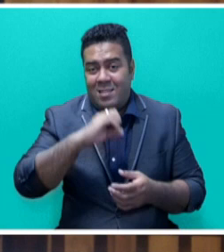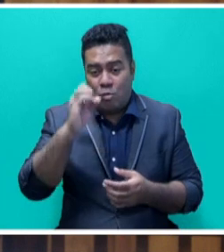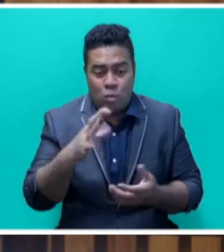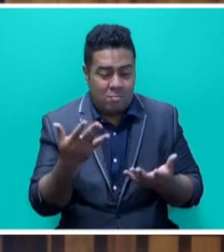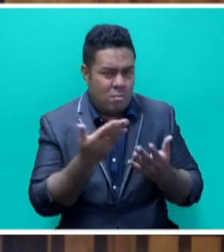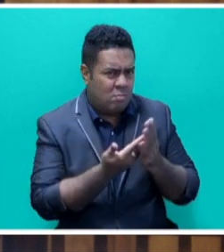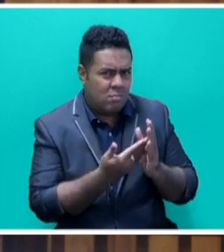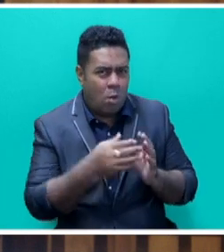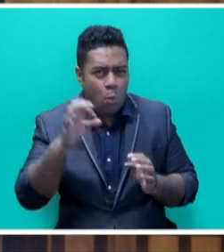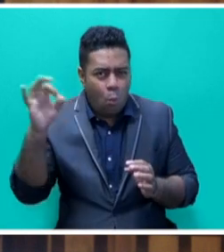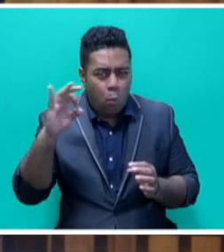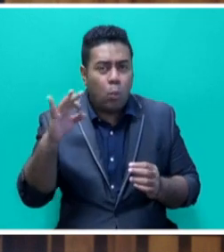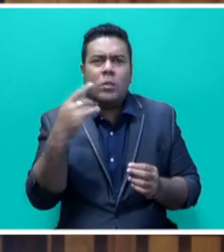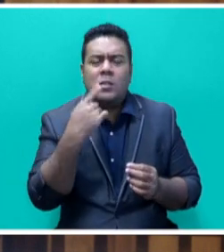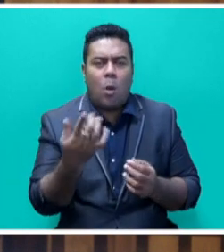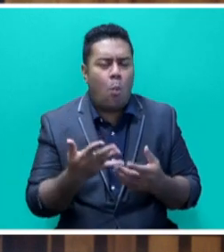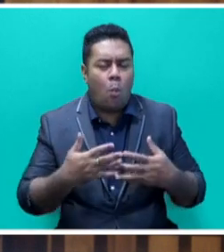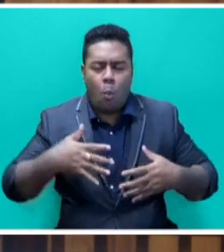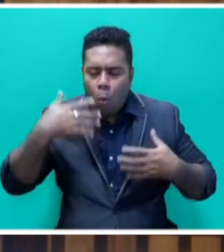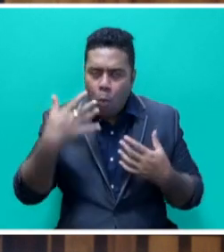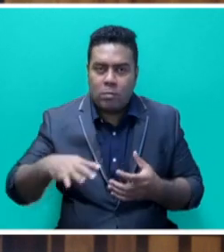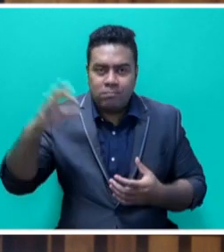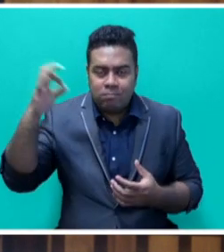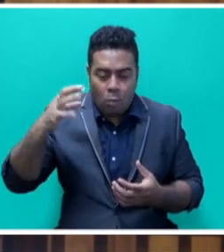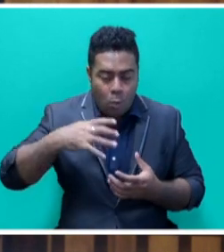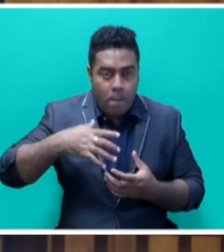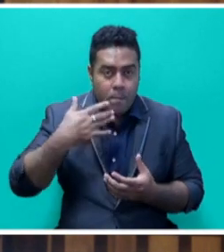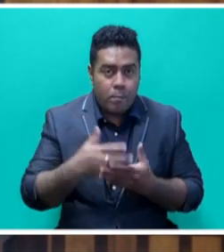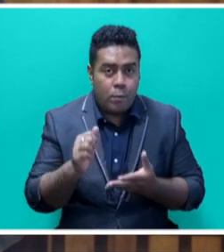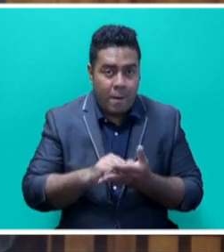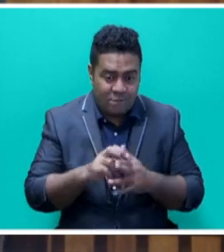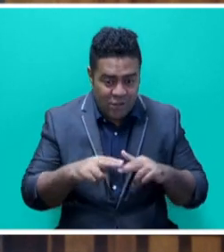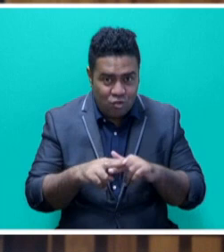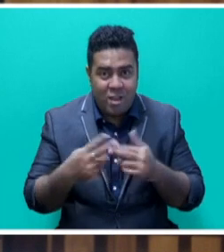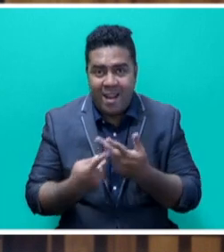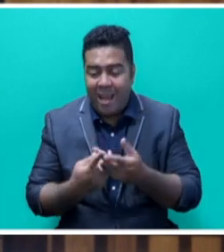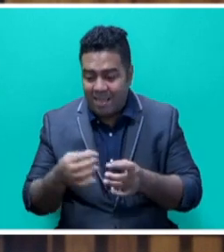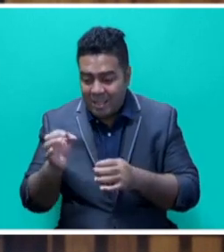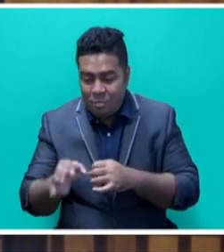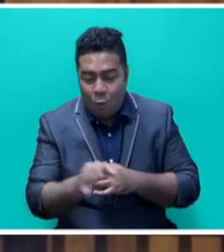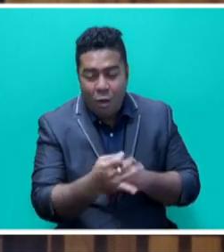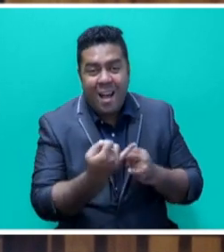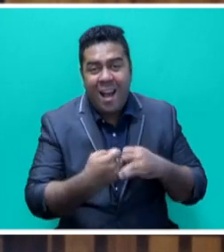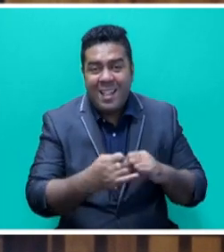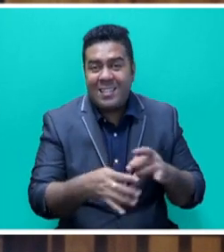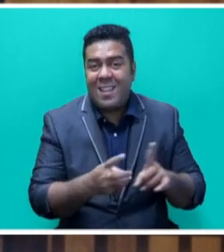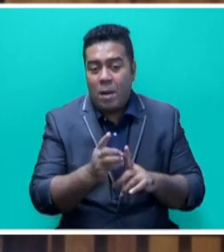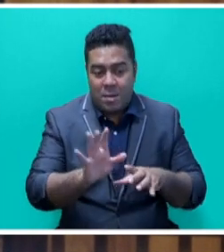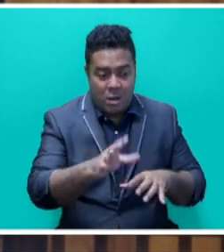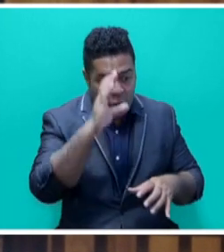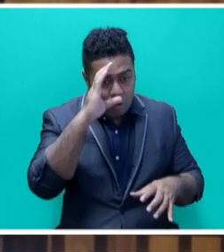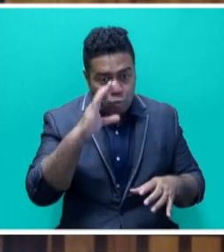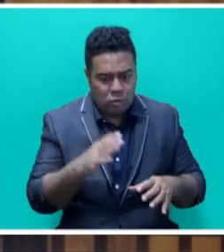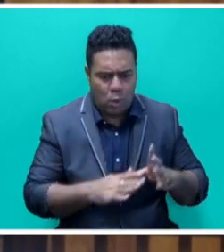That is a far cry from the 1.5 degrees Celsius target that Fiji and other small island developing states fought hard to